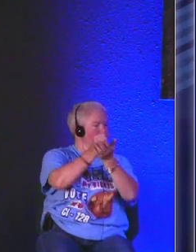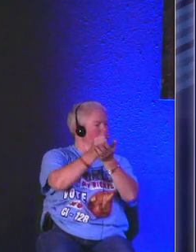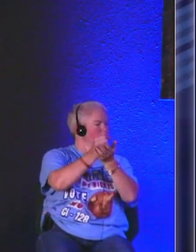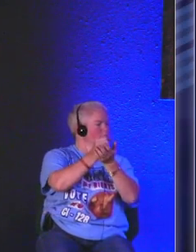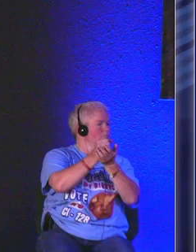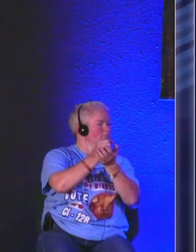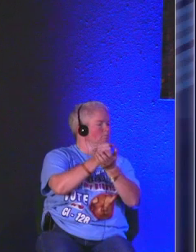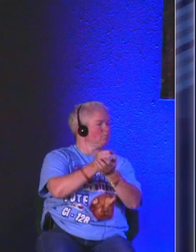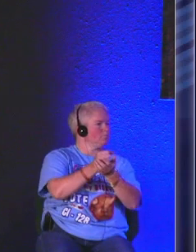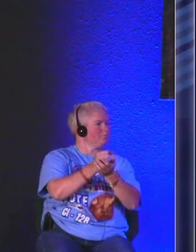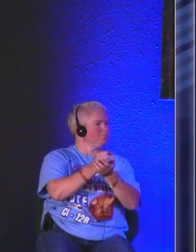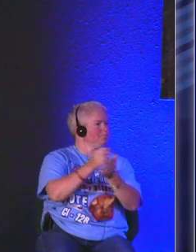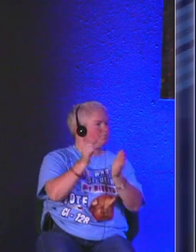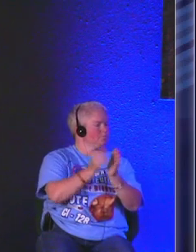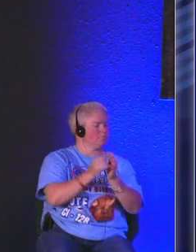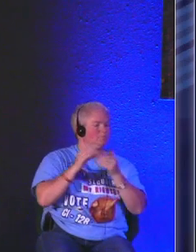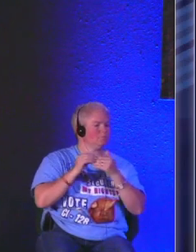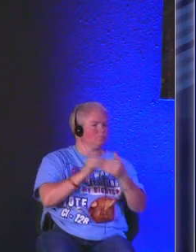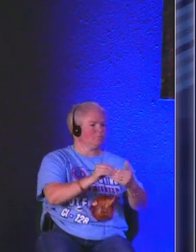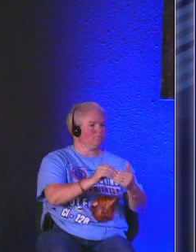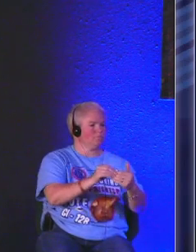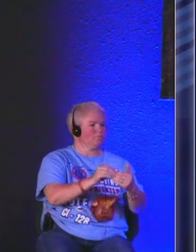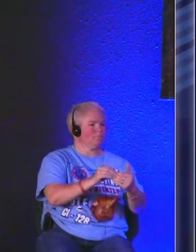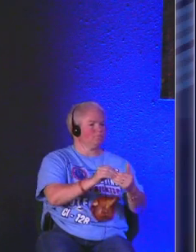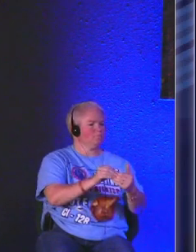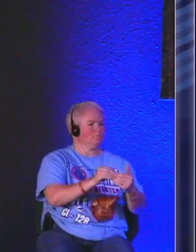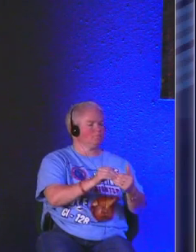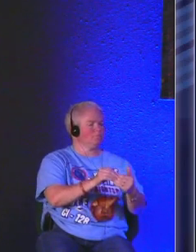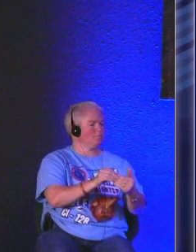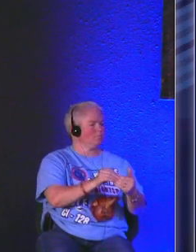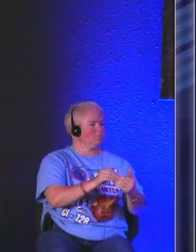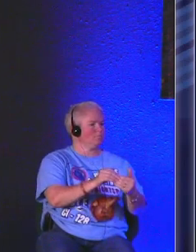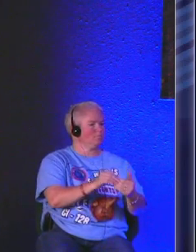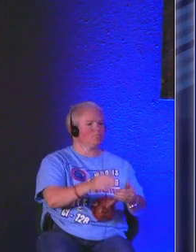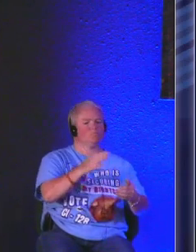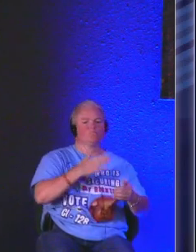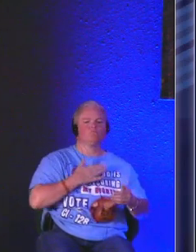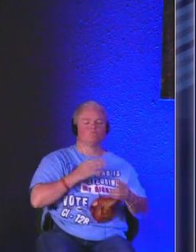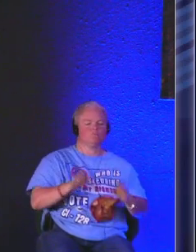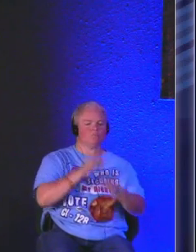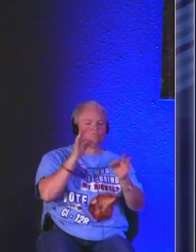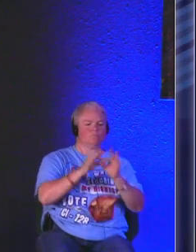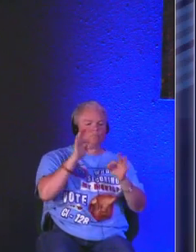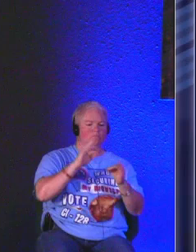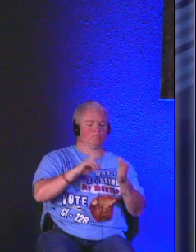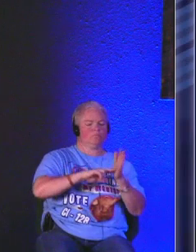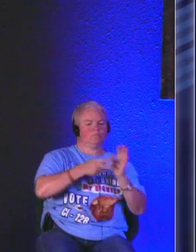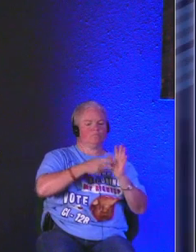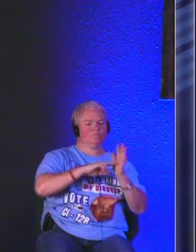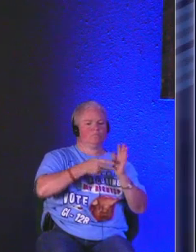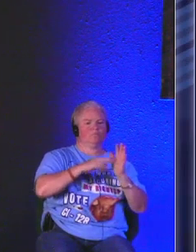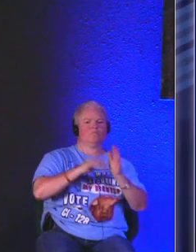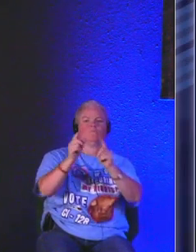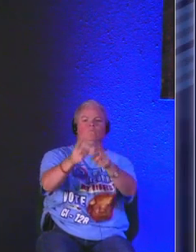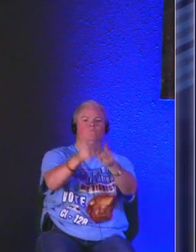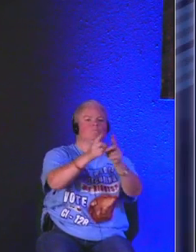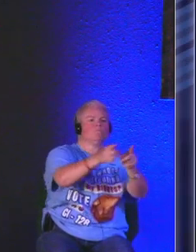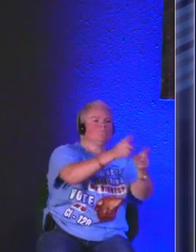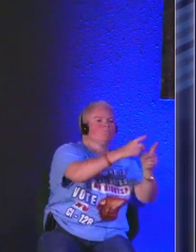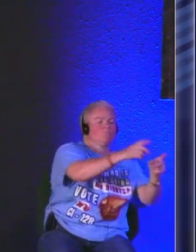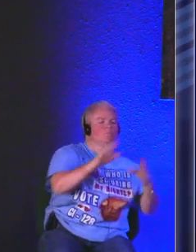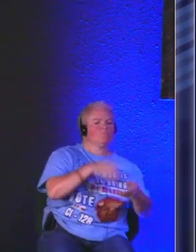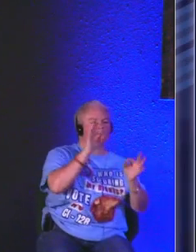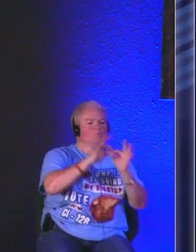does and not only that he leads me in the direction of my perfect purpose did you know each one of us have a